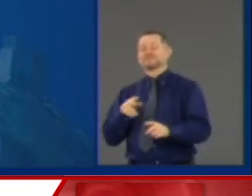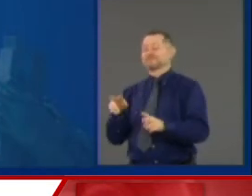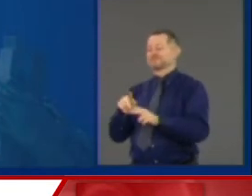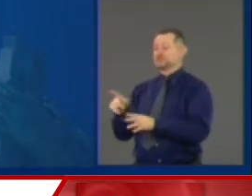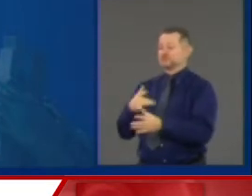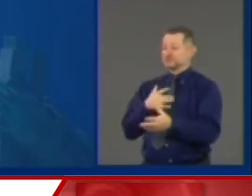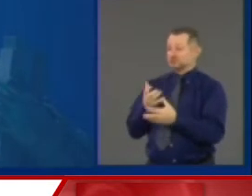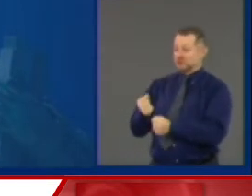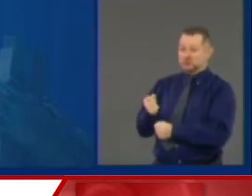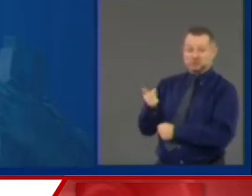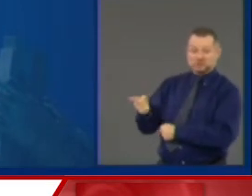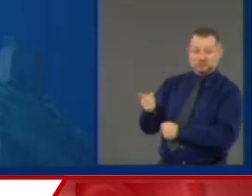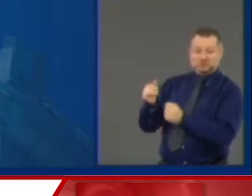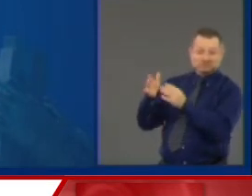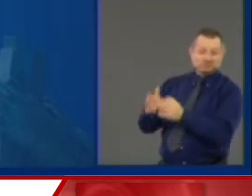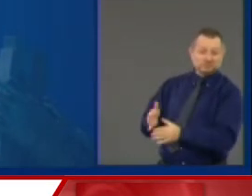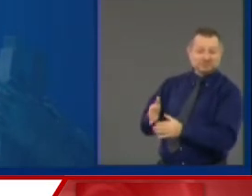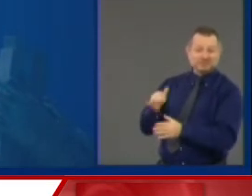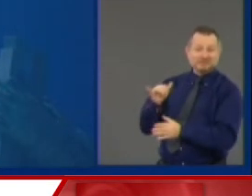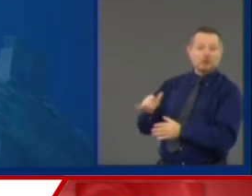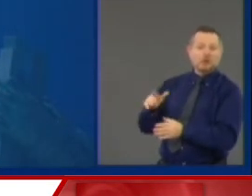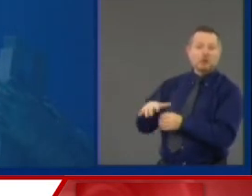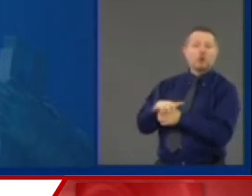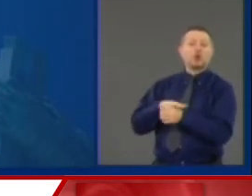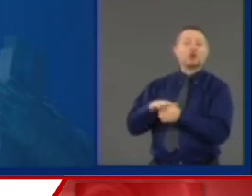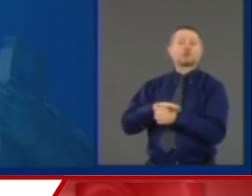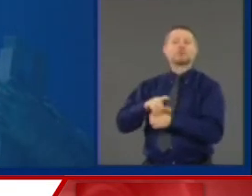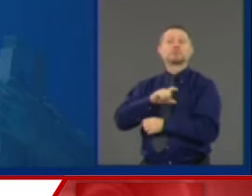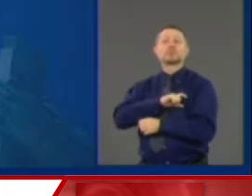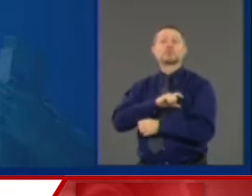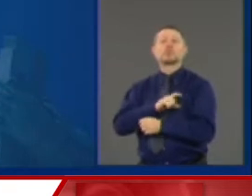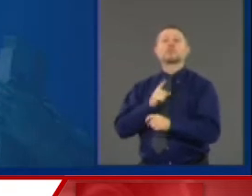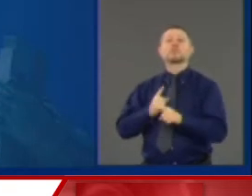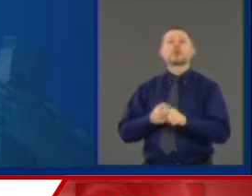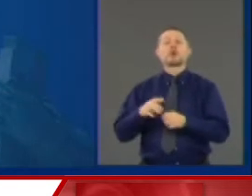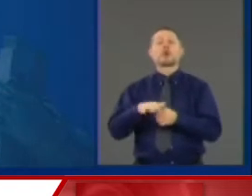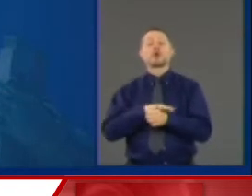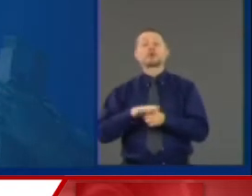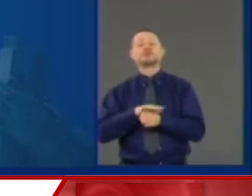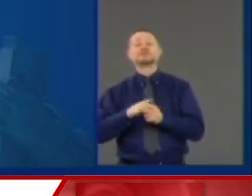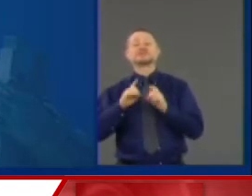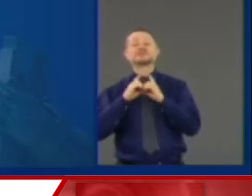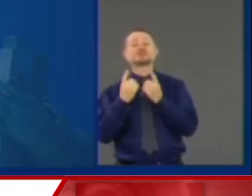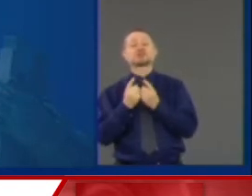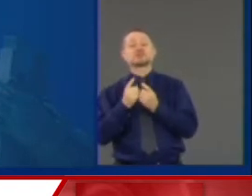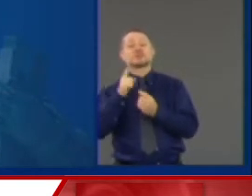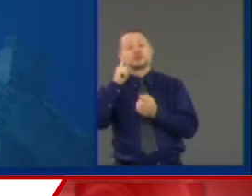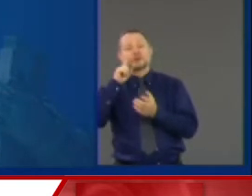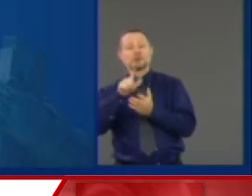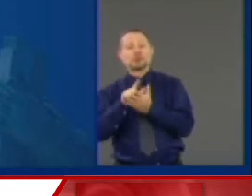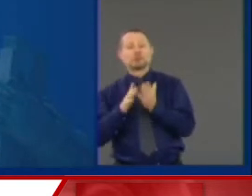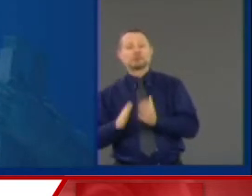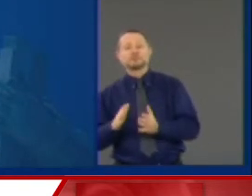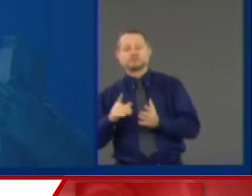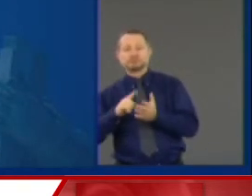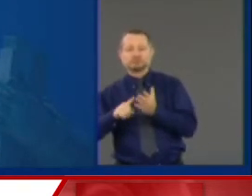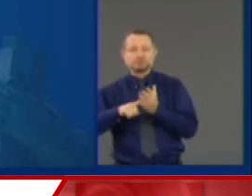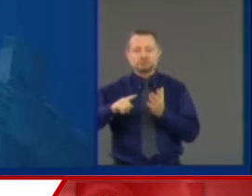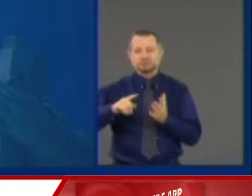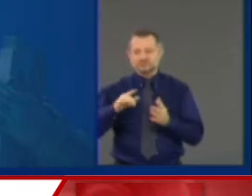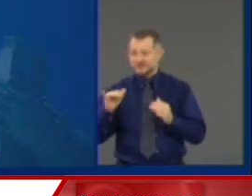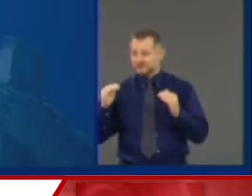that the local prosecutor who works with that police department is going to be fair in the investigation?